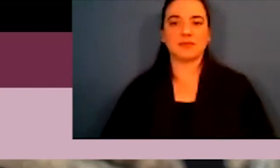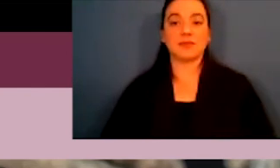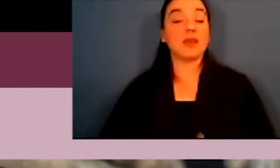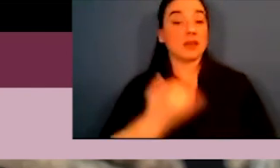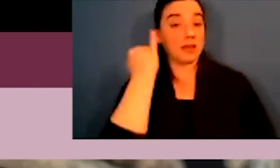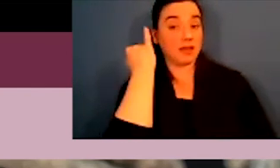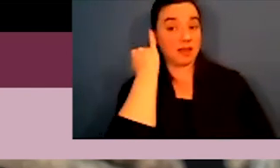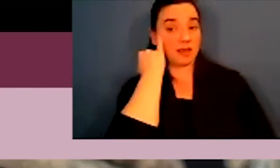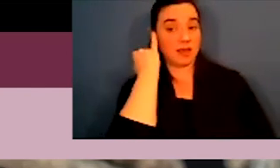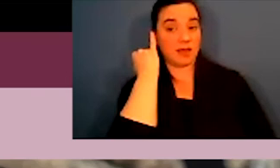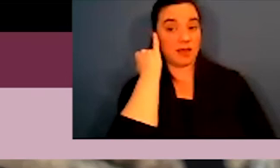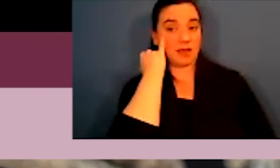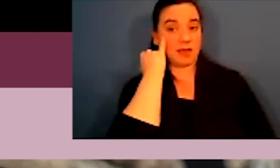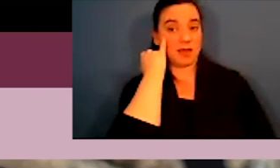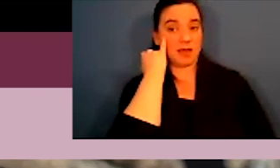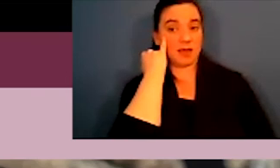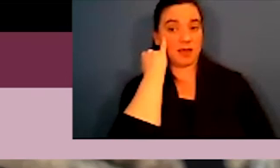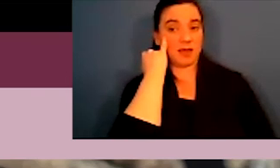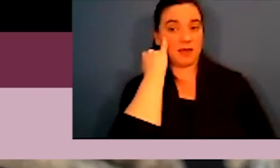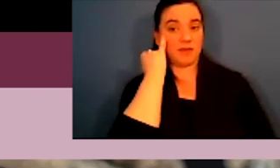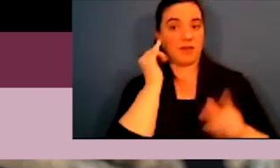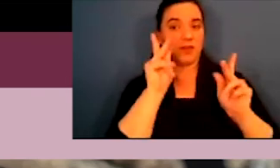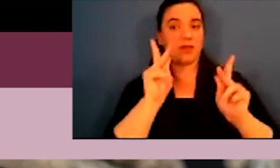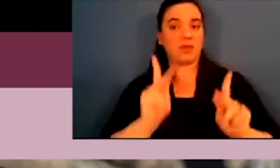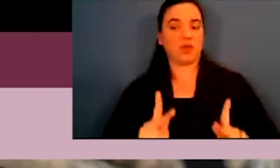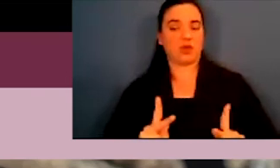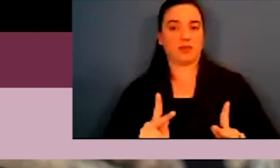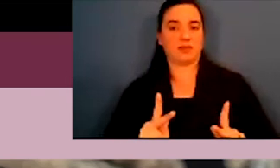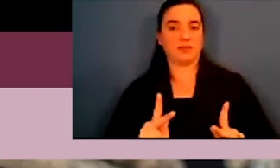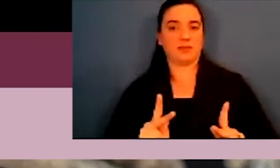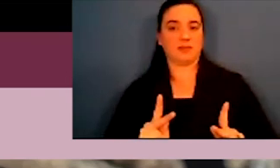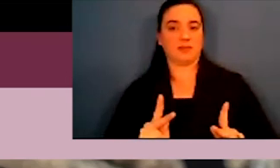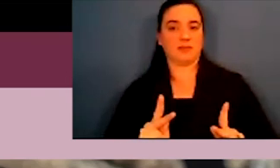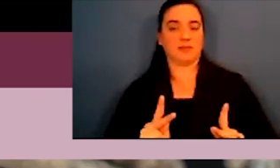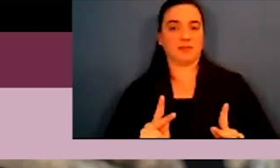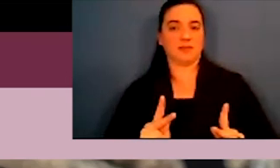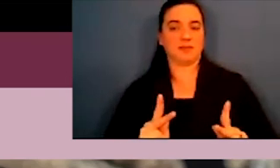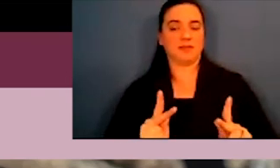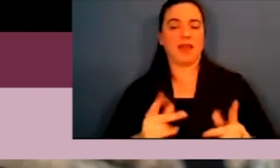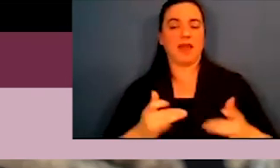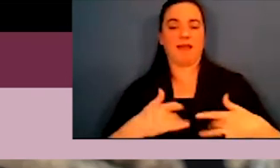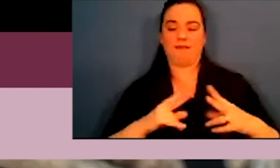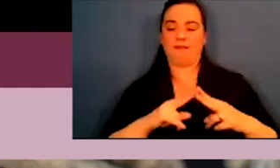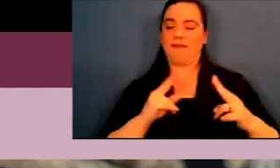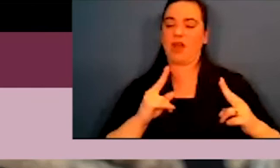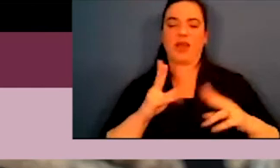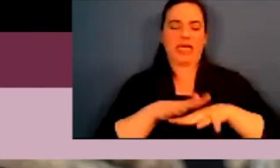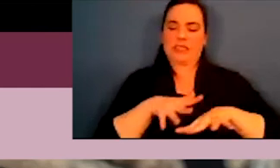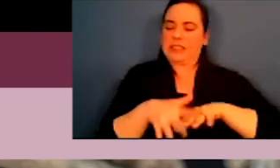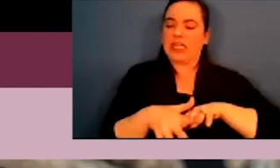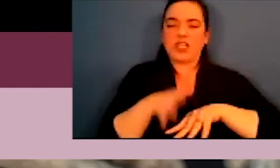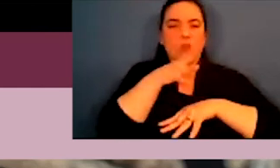even if, even if, a person has a very indigenous